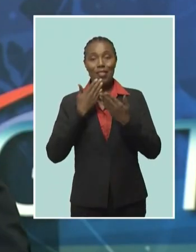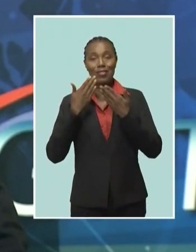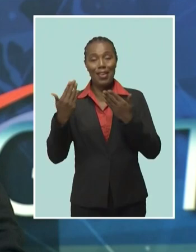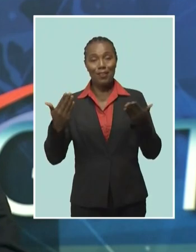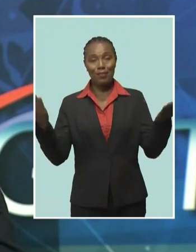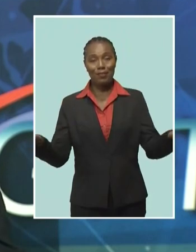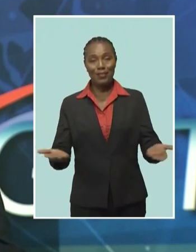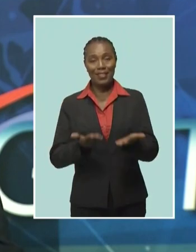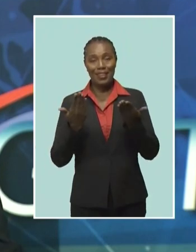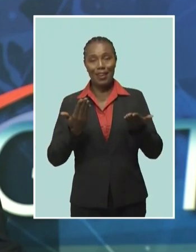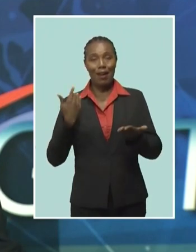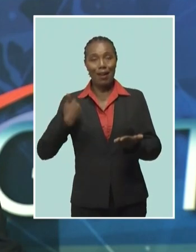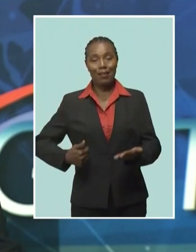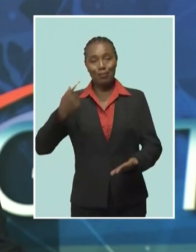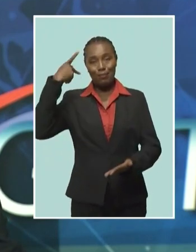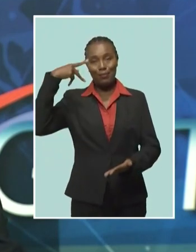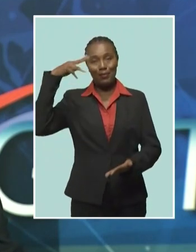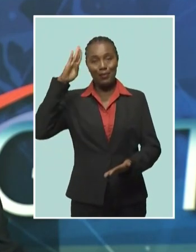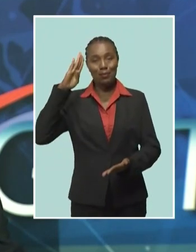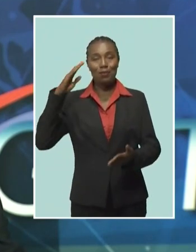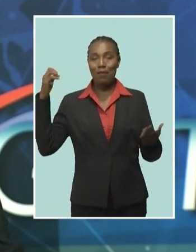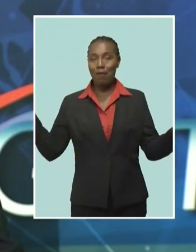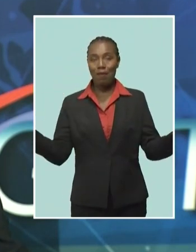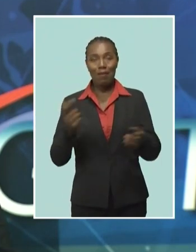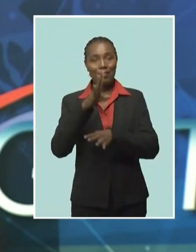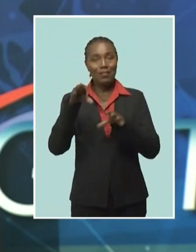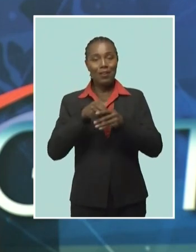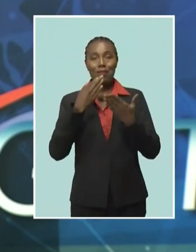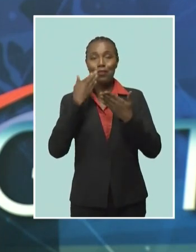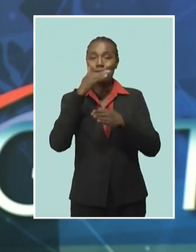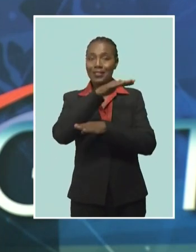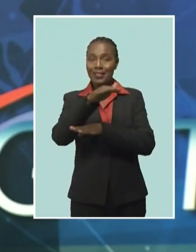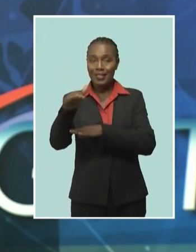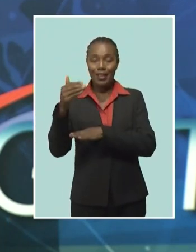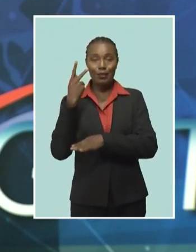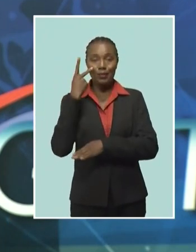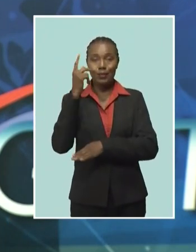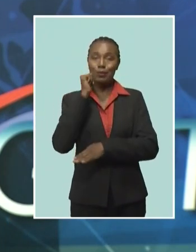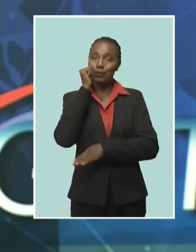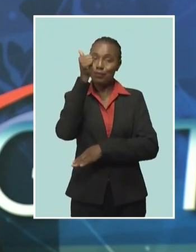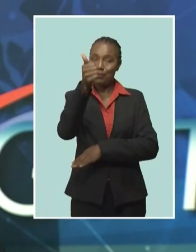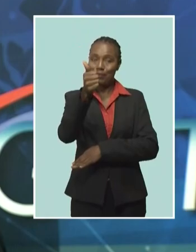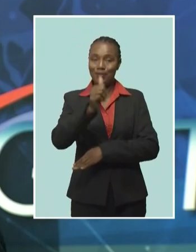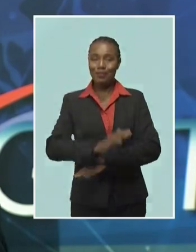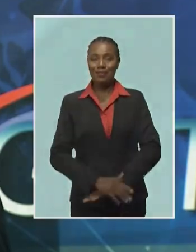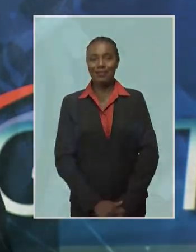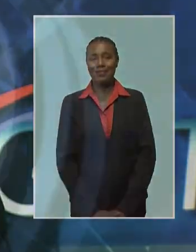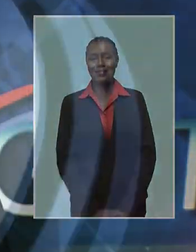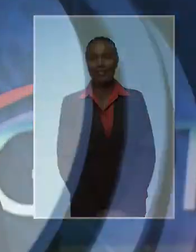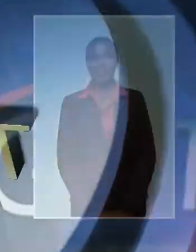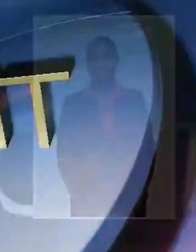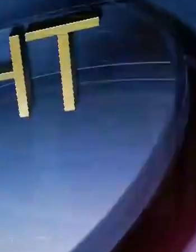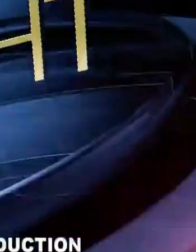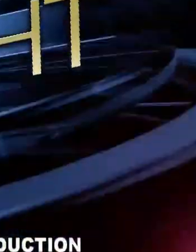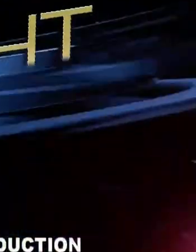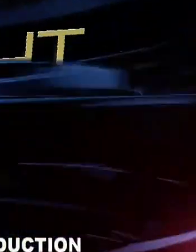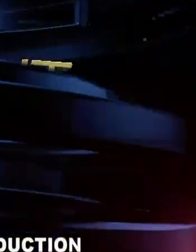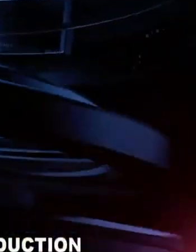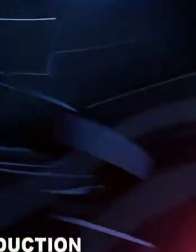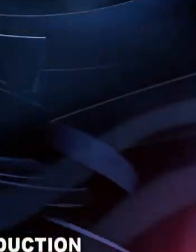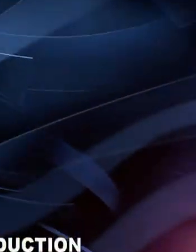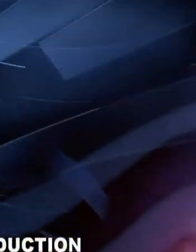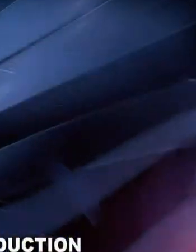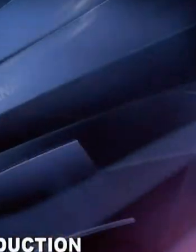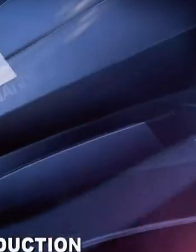spending it with us I'm Pearson Bowen for the crew to all of you good night by God's will we'll see you tomorrow tomorrow as we go we'll we go